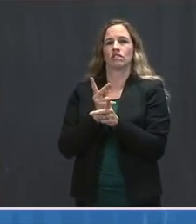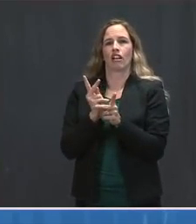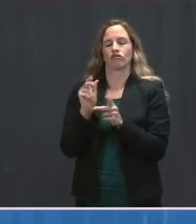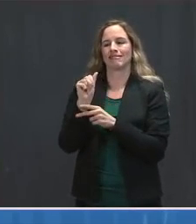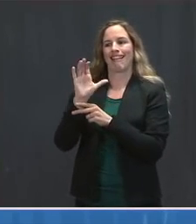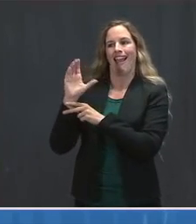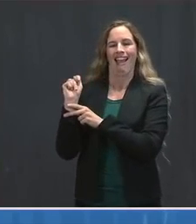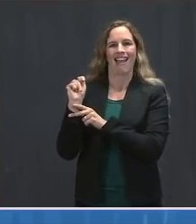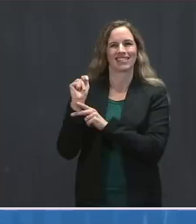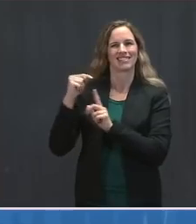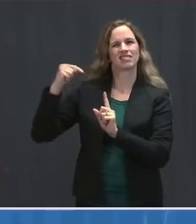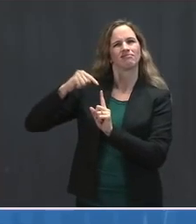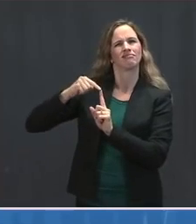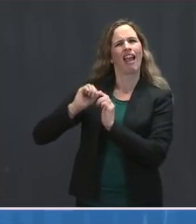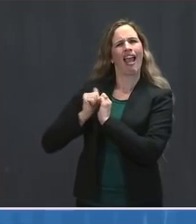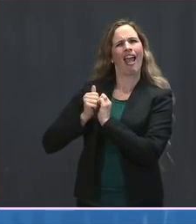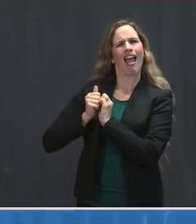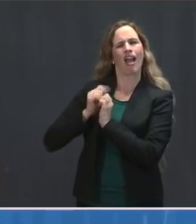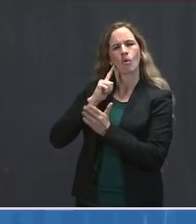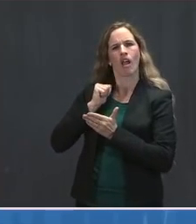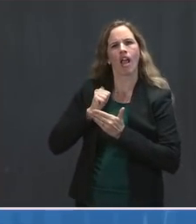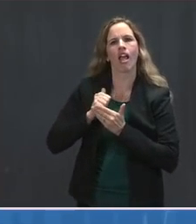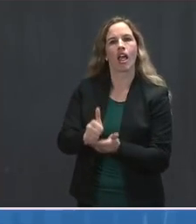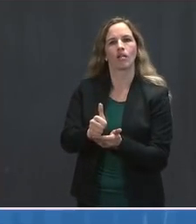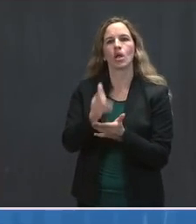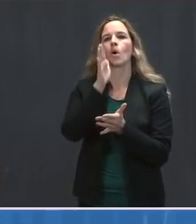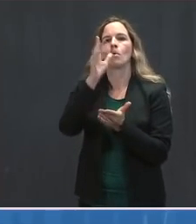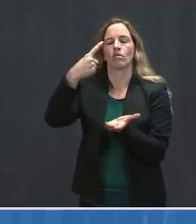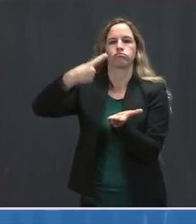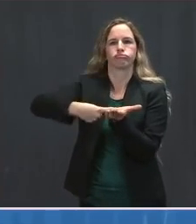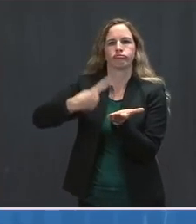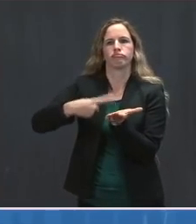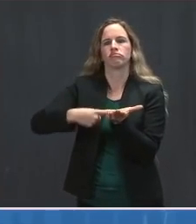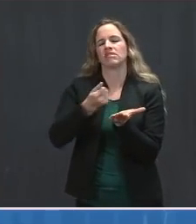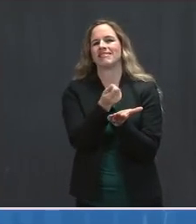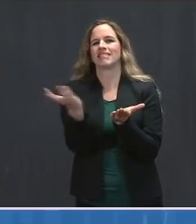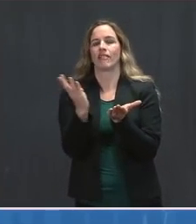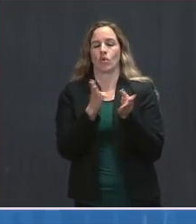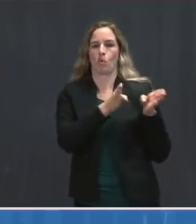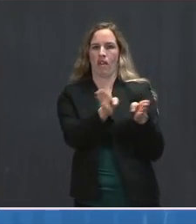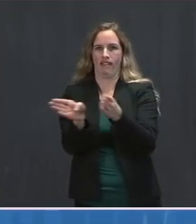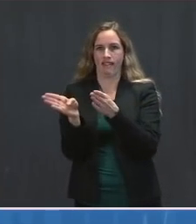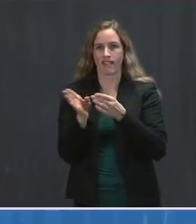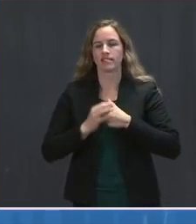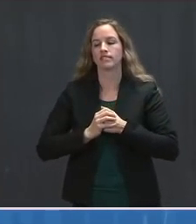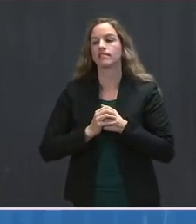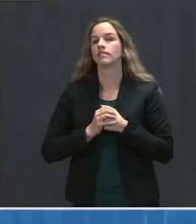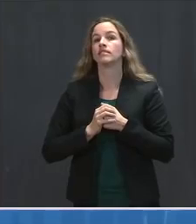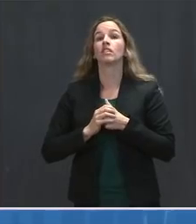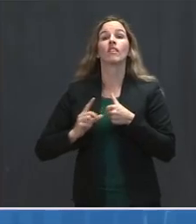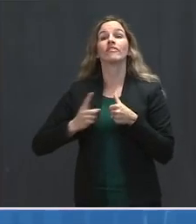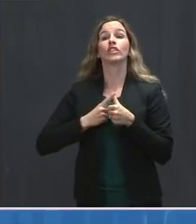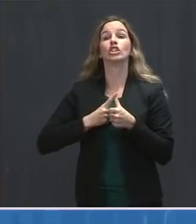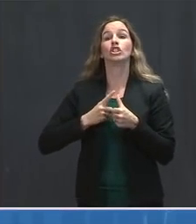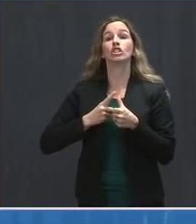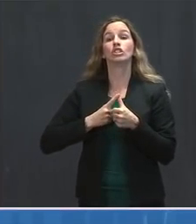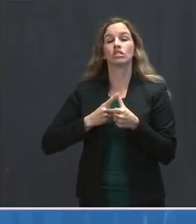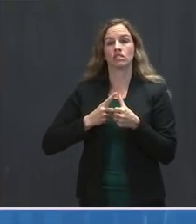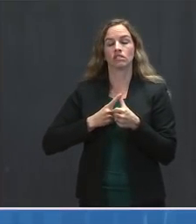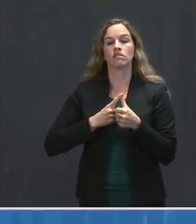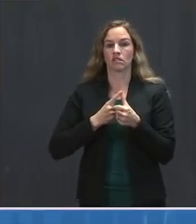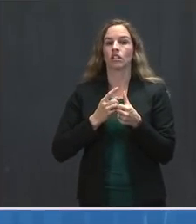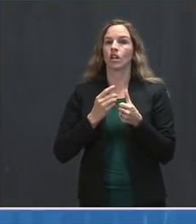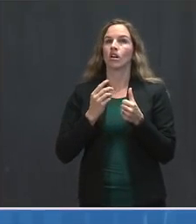We're going to discuss three specific ways we're using the Defense Production Act. First, to increase existing supply of